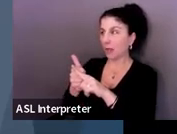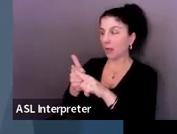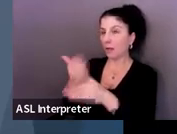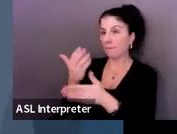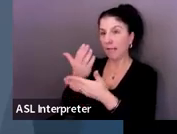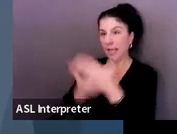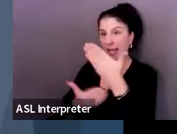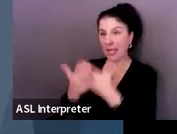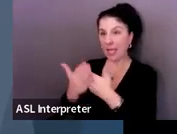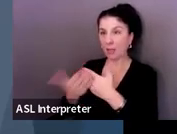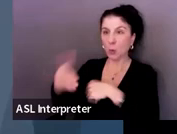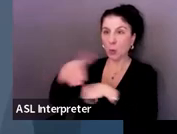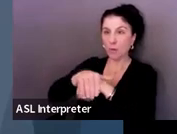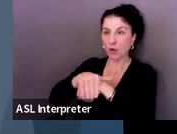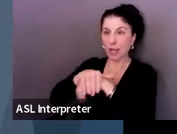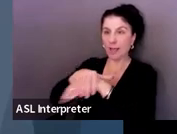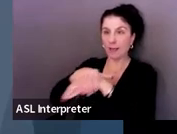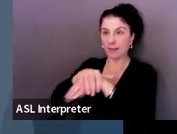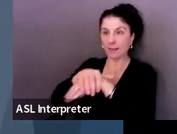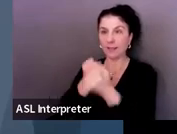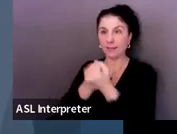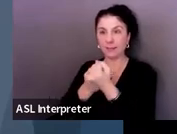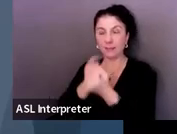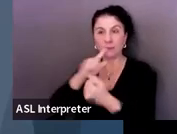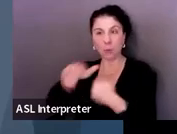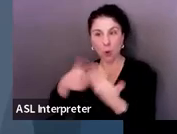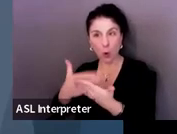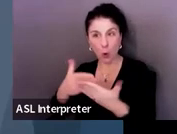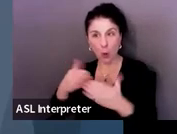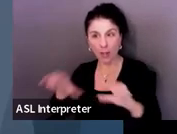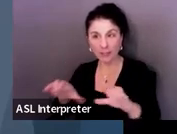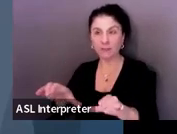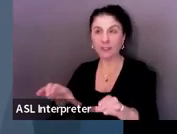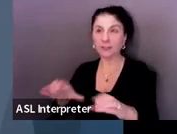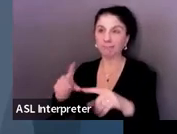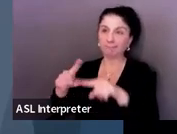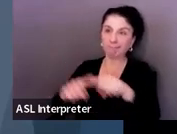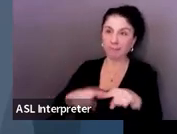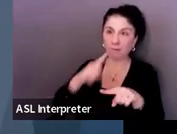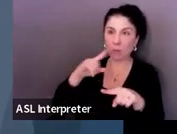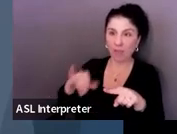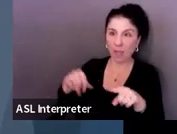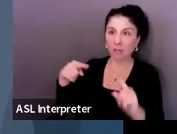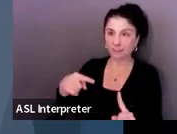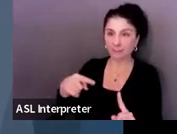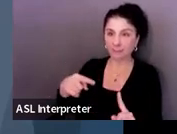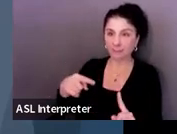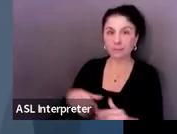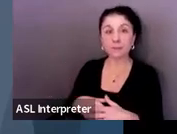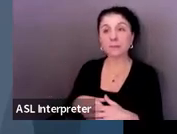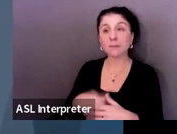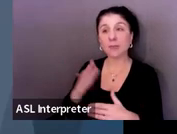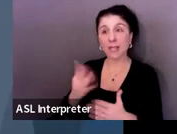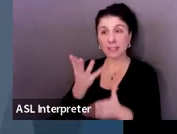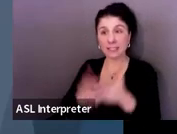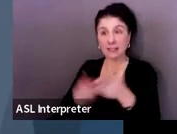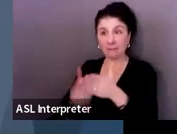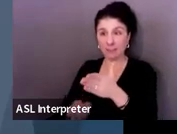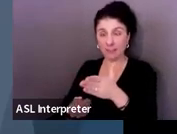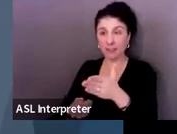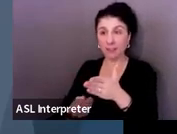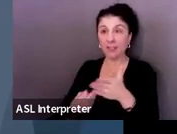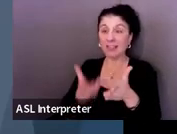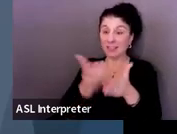assistance for all activities. So these are his deficits, which then go into goals for him in section